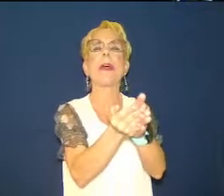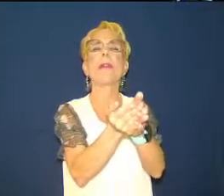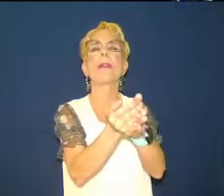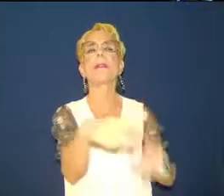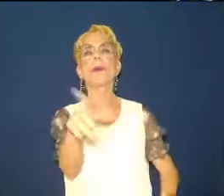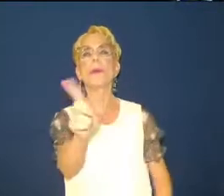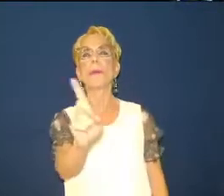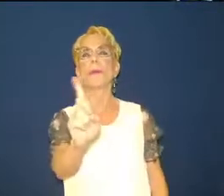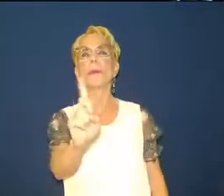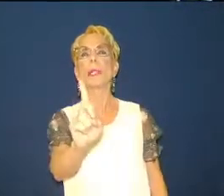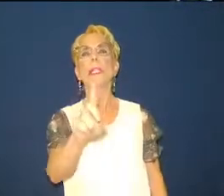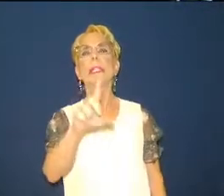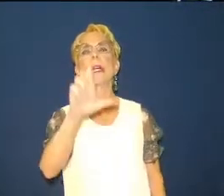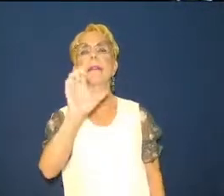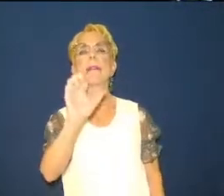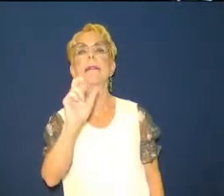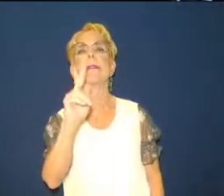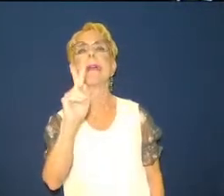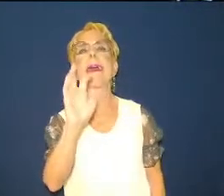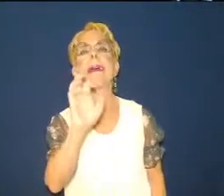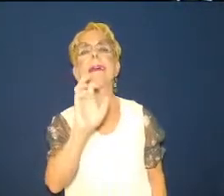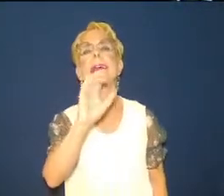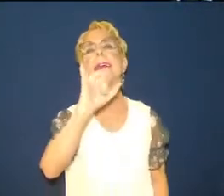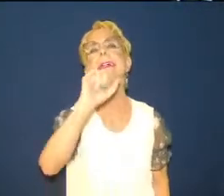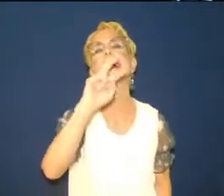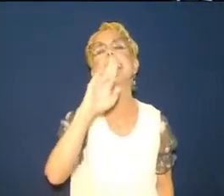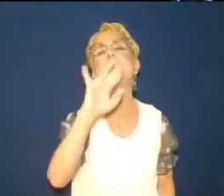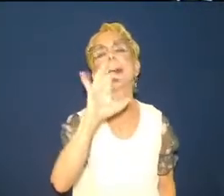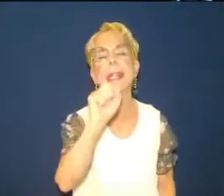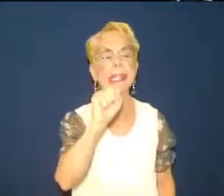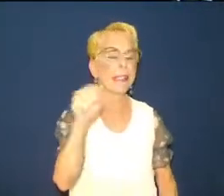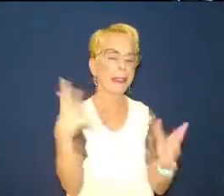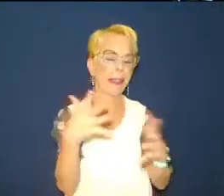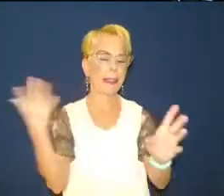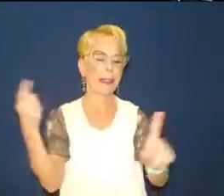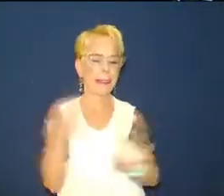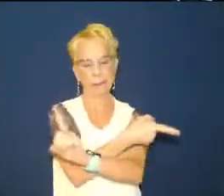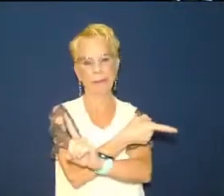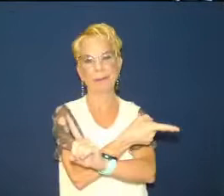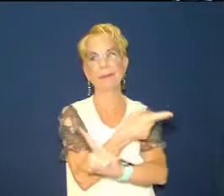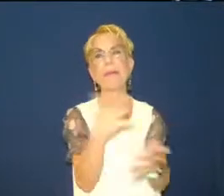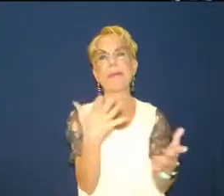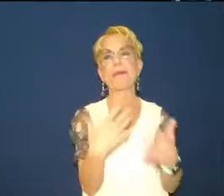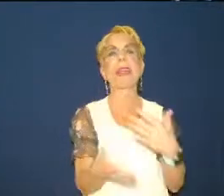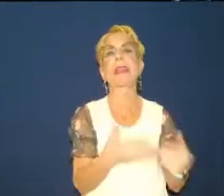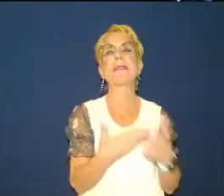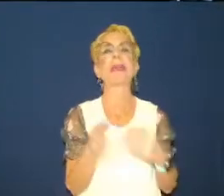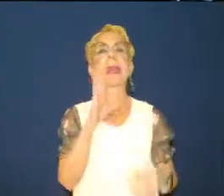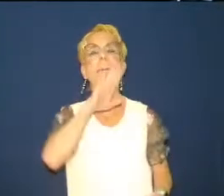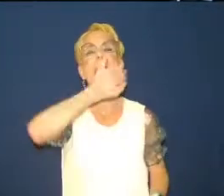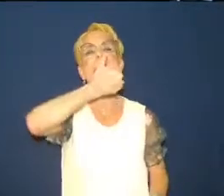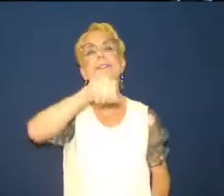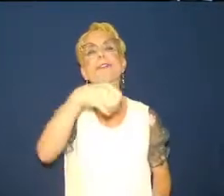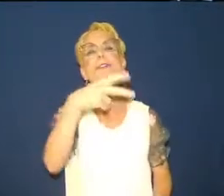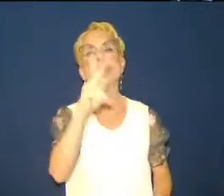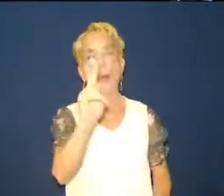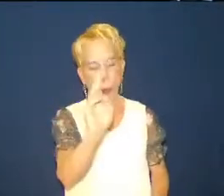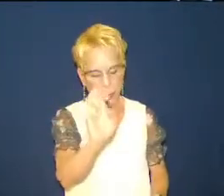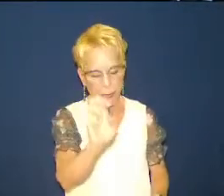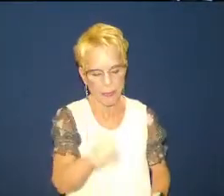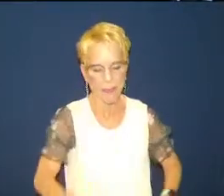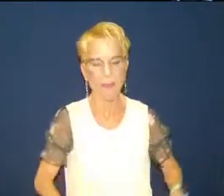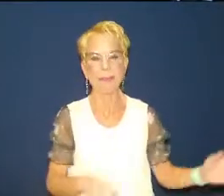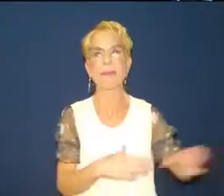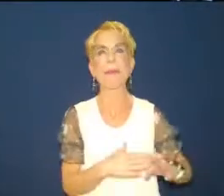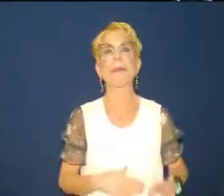no lake erie i tried to help guys tried to make you feel good about stuff but anyway here we